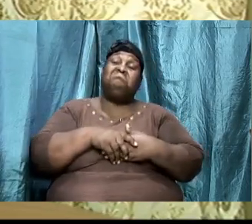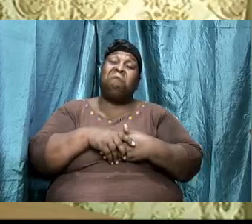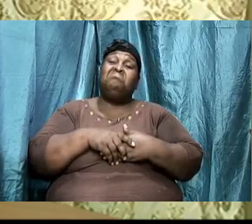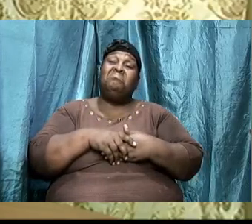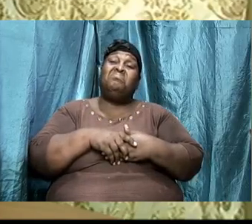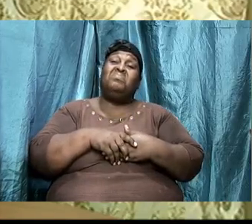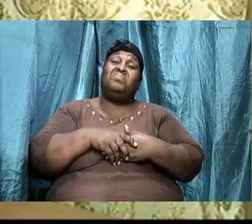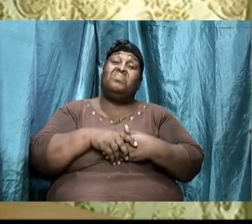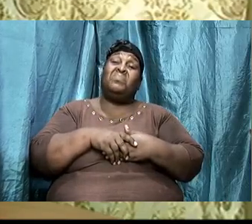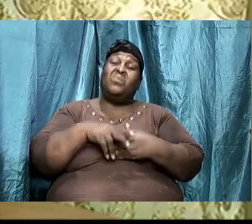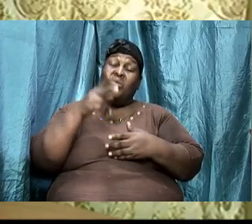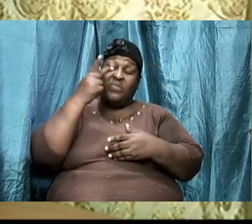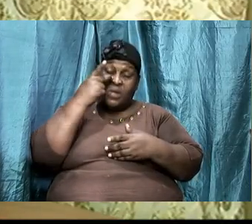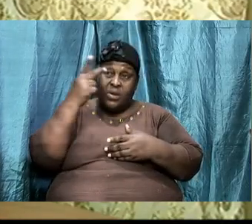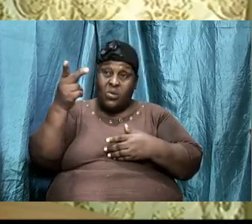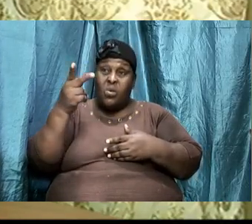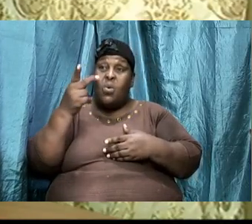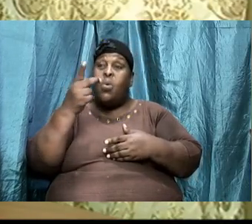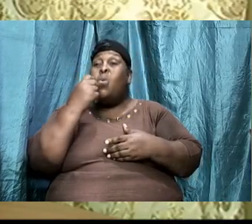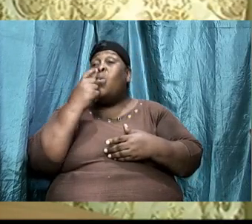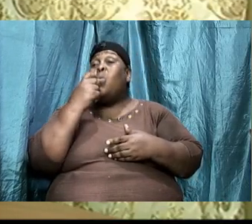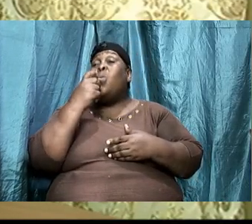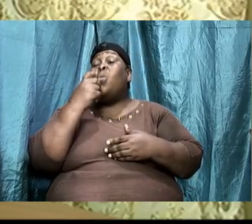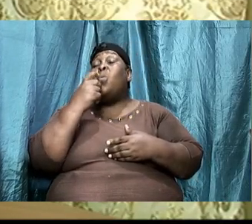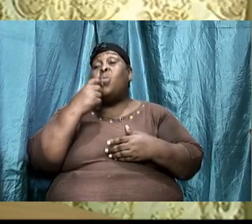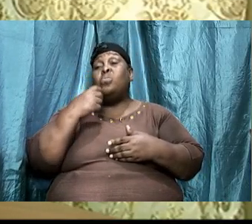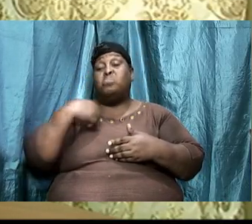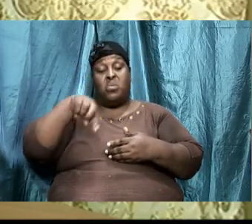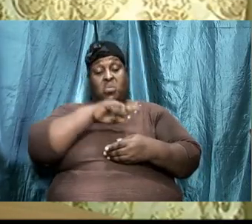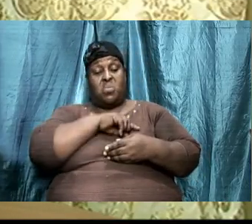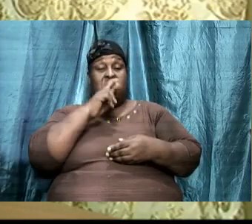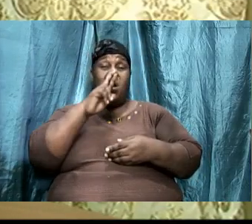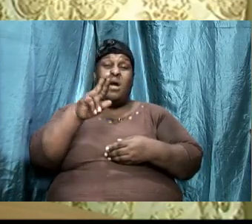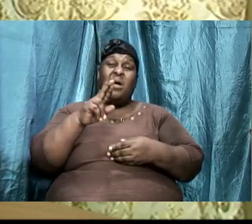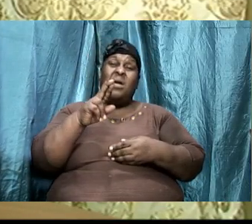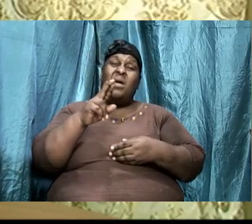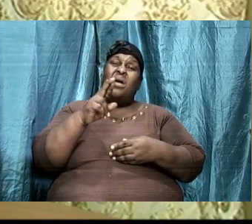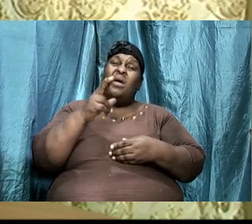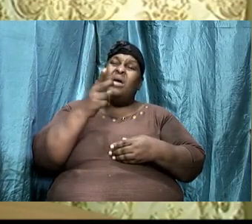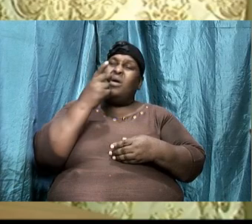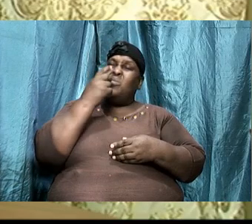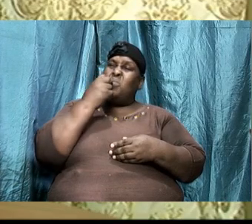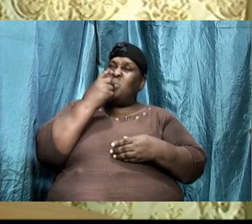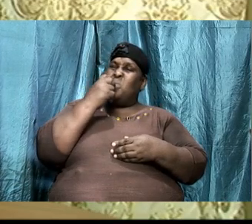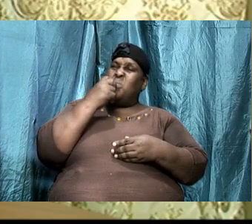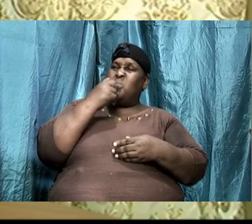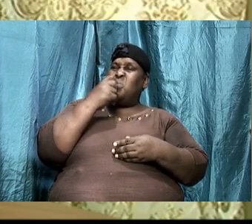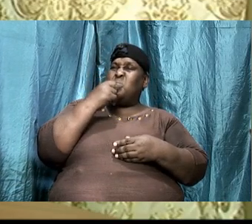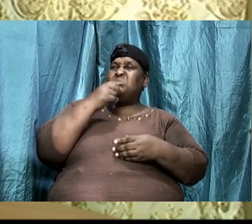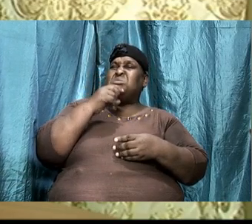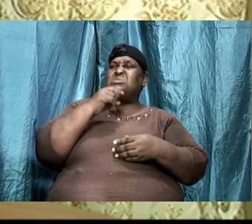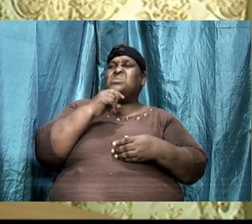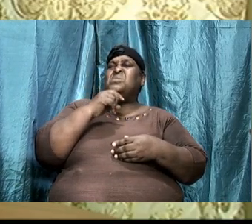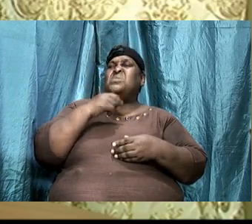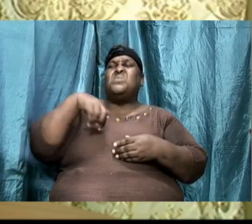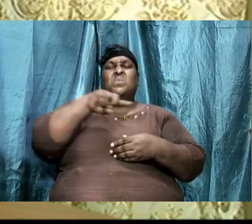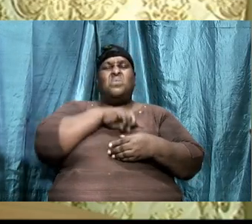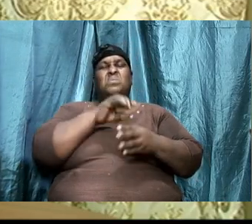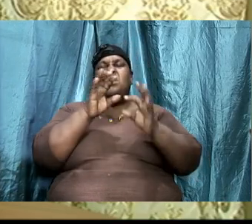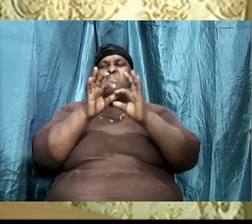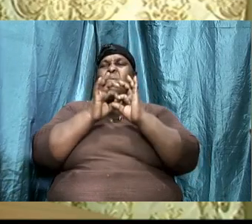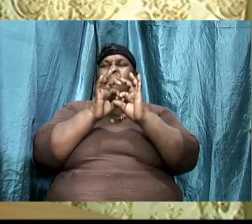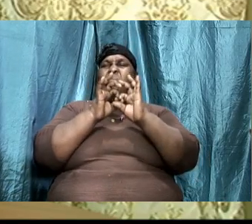we have to look at who we are, and whose we are. They failed to recognize whose they